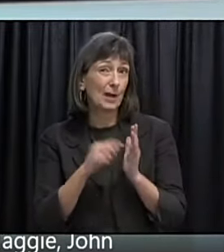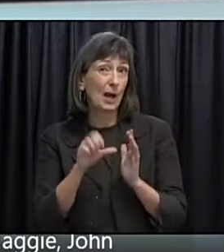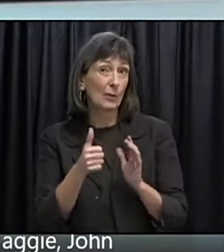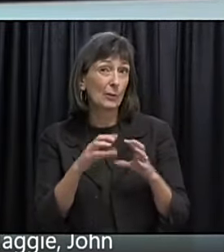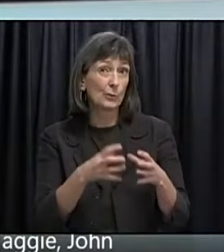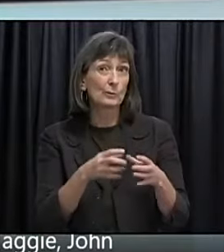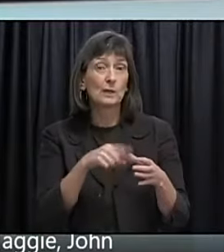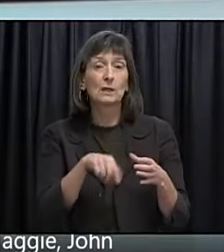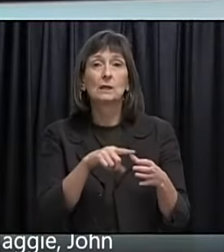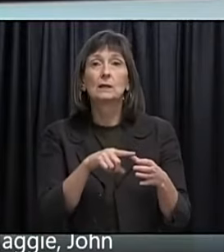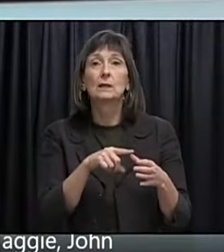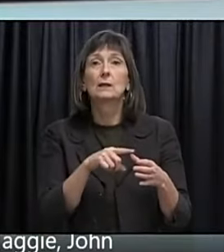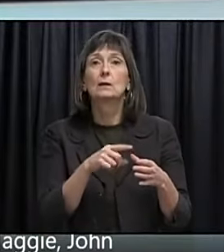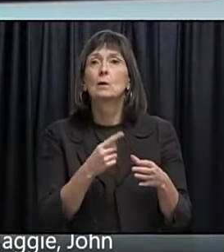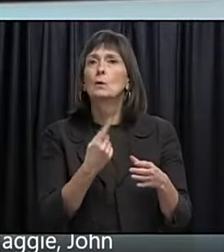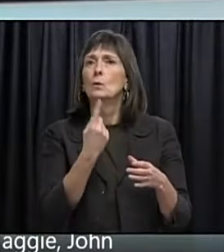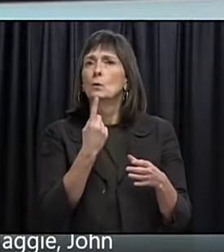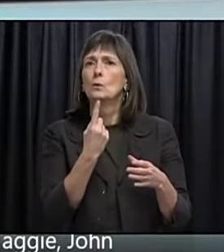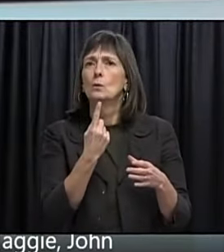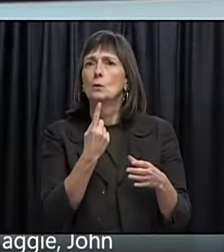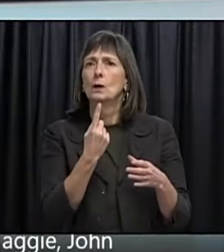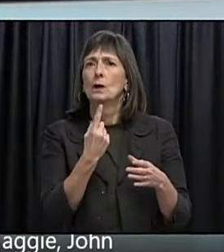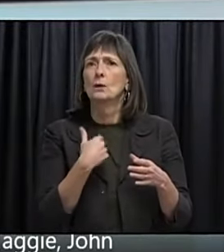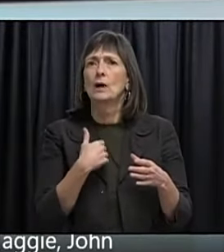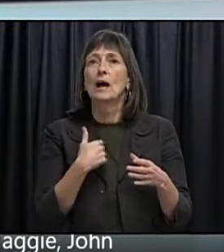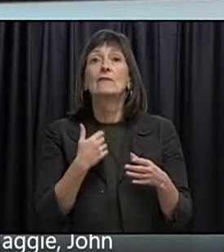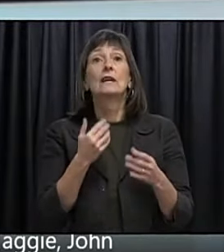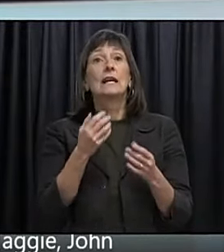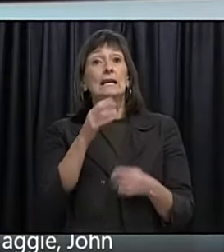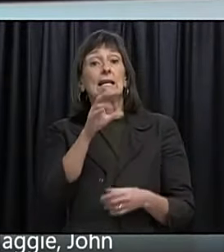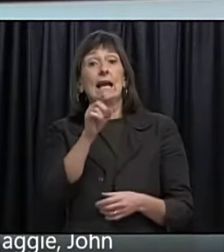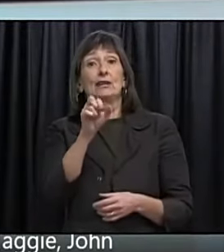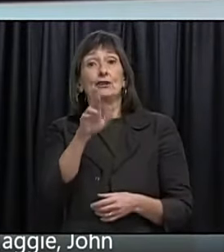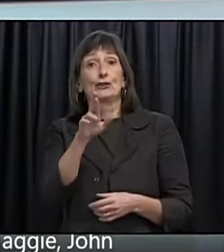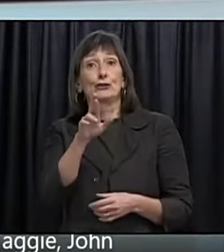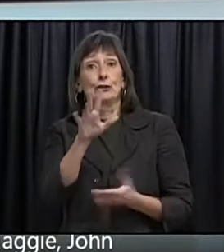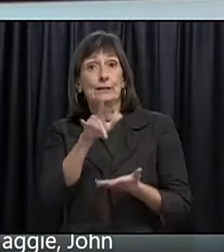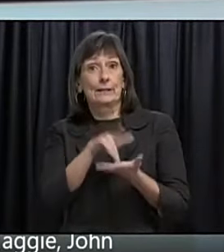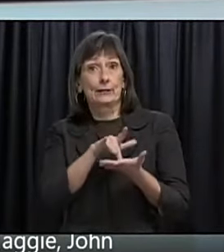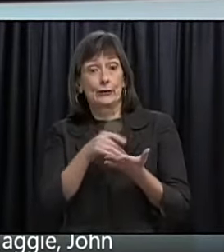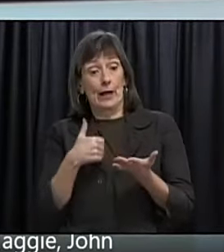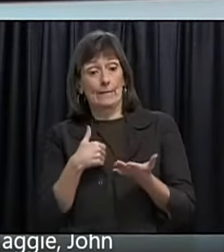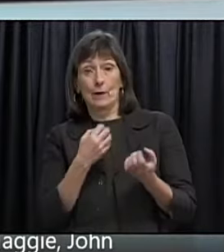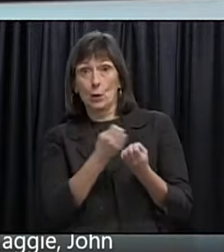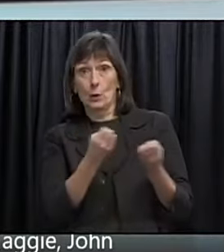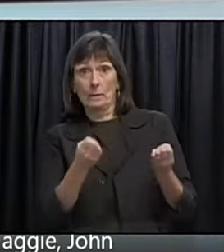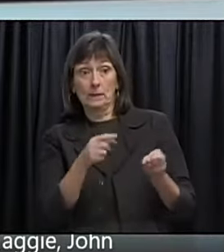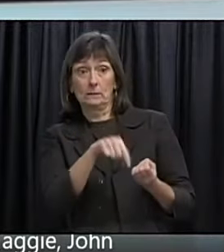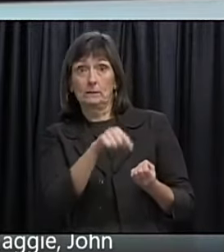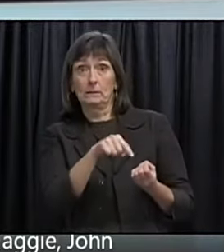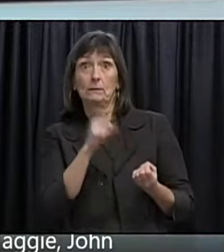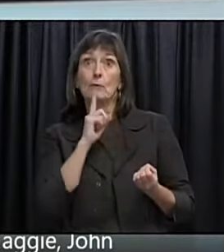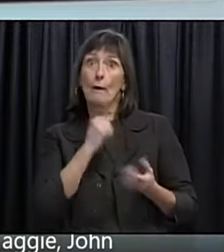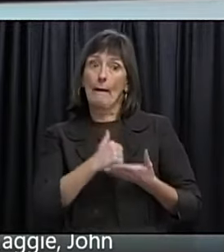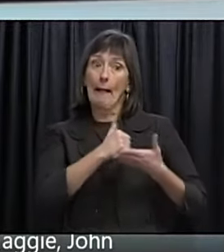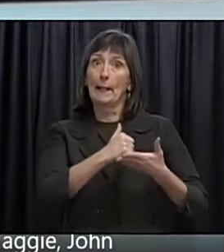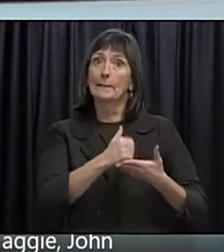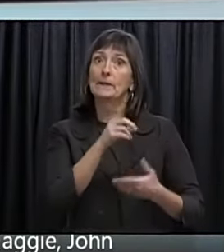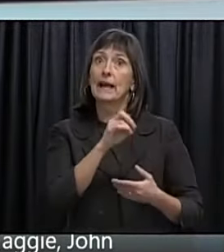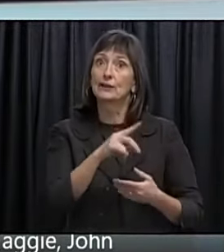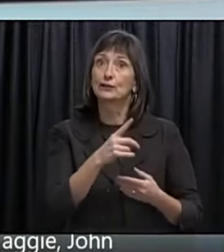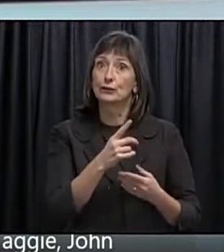example. A piece. Of equipment. At the. Bliss Murphy. Cancer Center. Which is crucial. To ongoing. Cancer treatment.